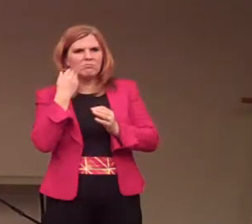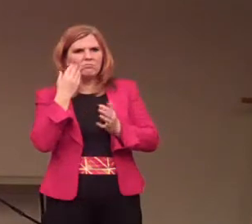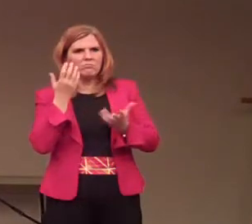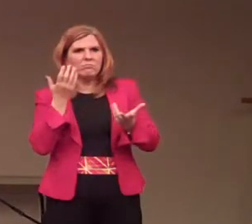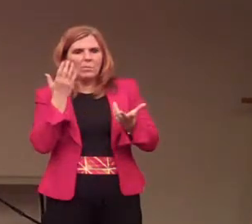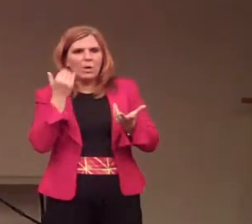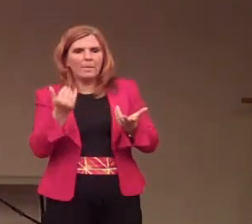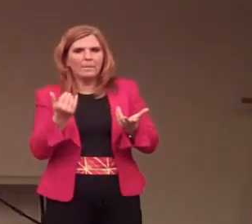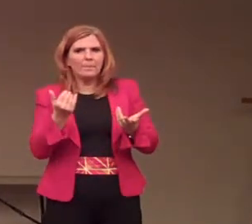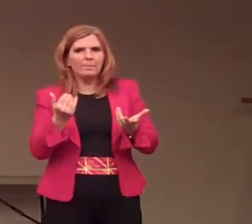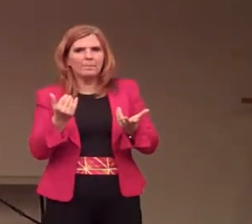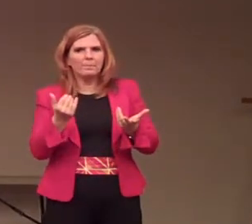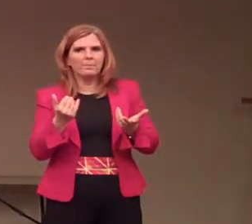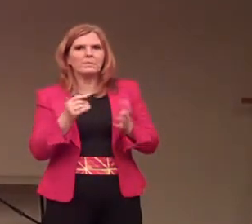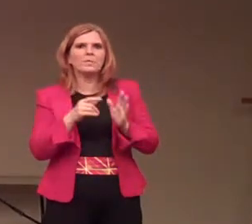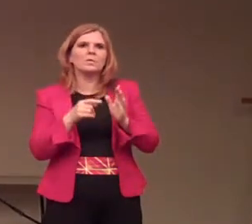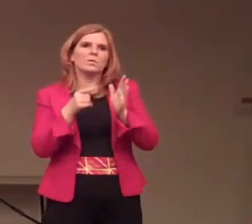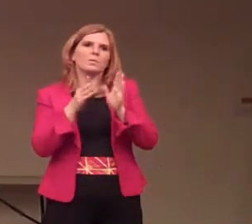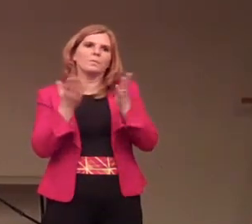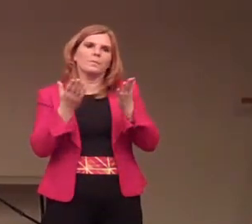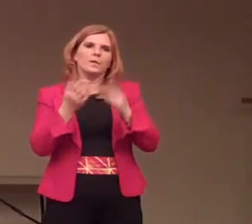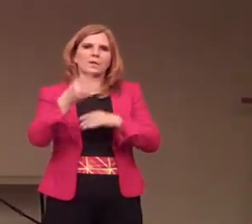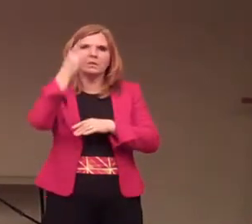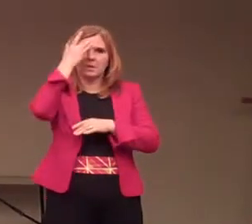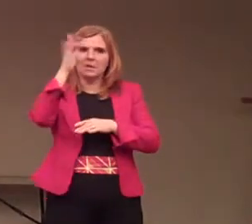Okay. So here's the intellectual part.